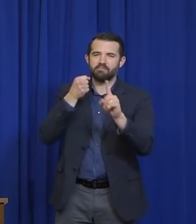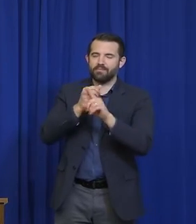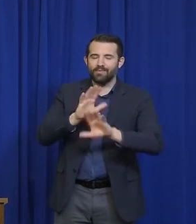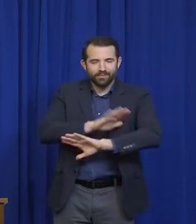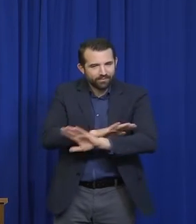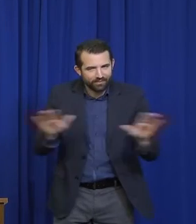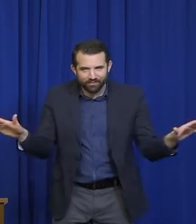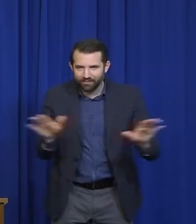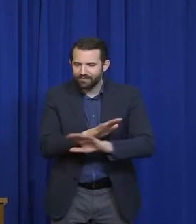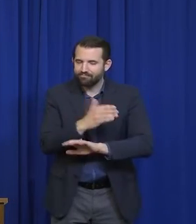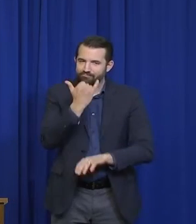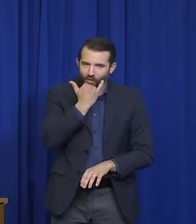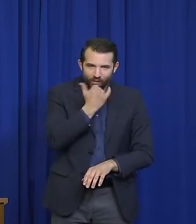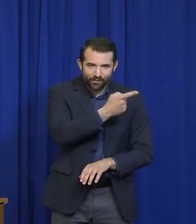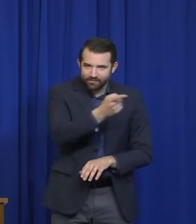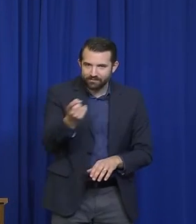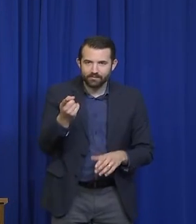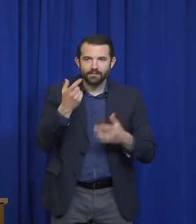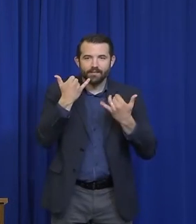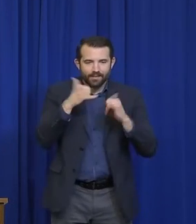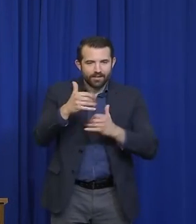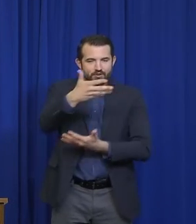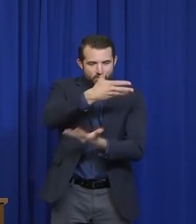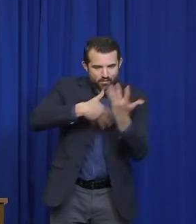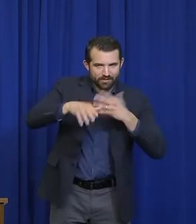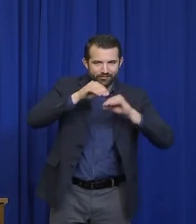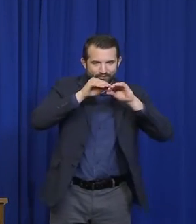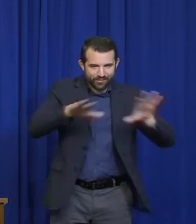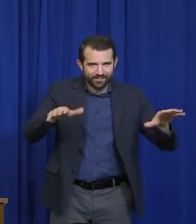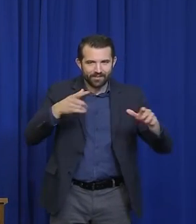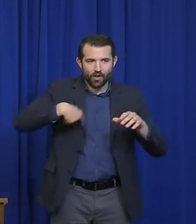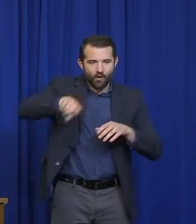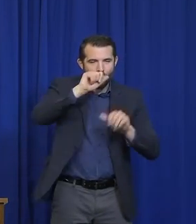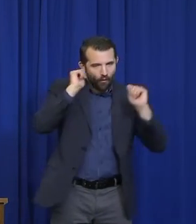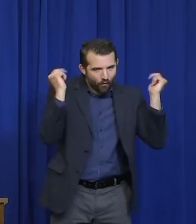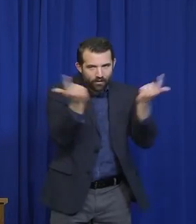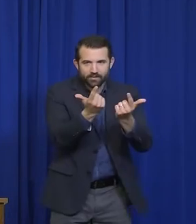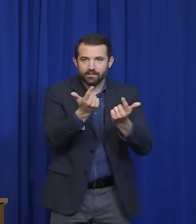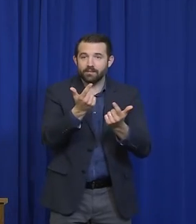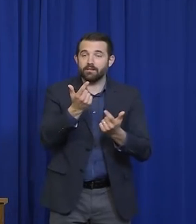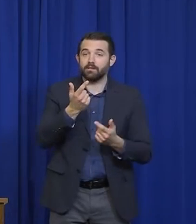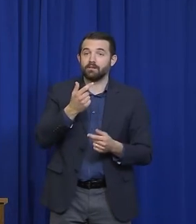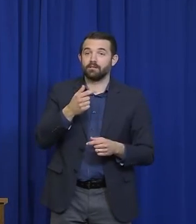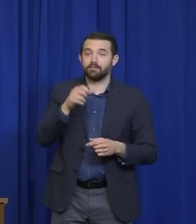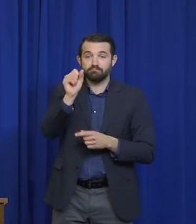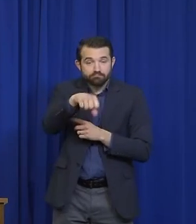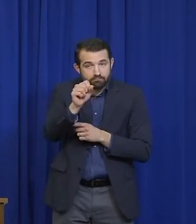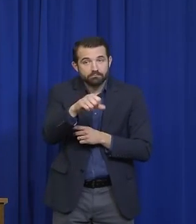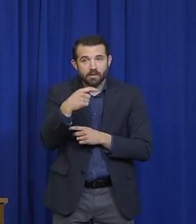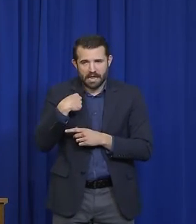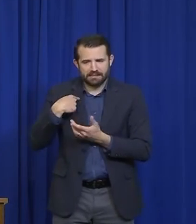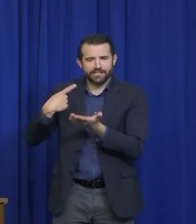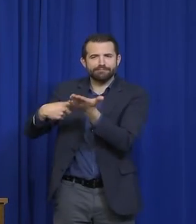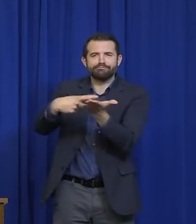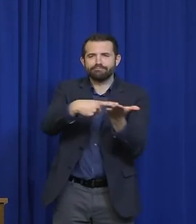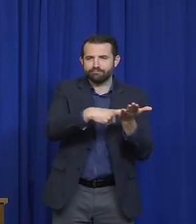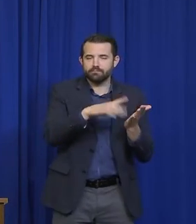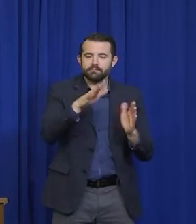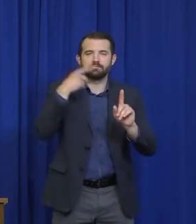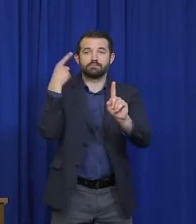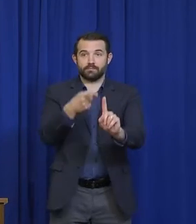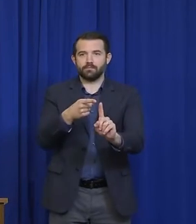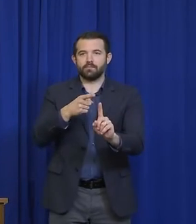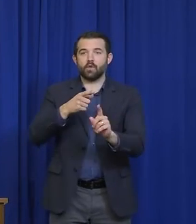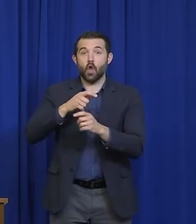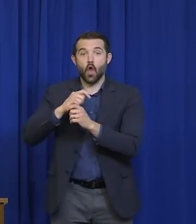Secondly, we are looking at county-by-county for some activities. Let's talk about golf. We've gotten a